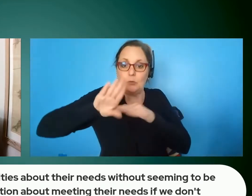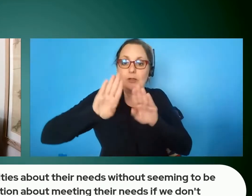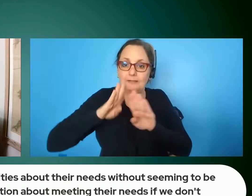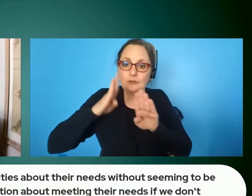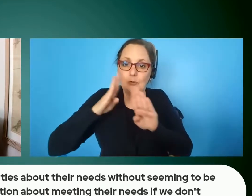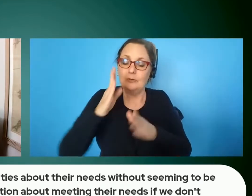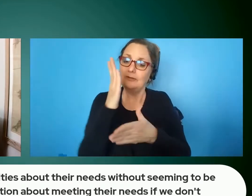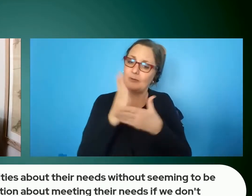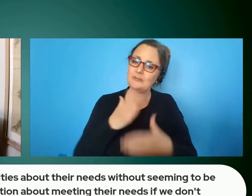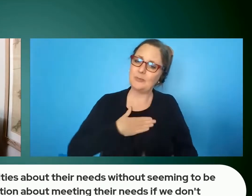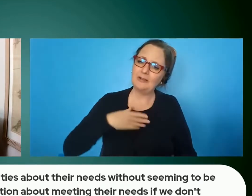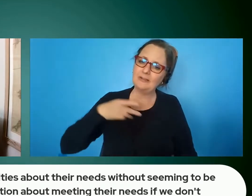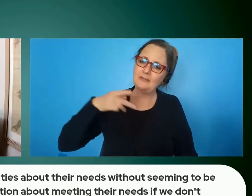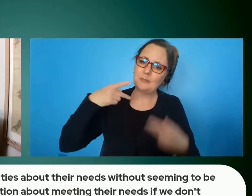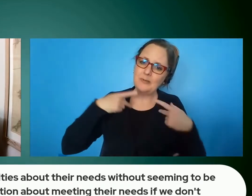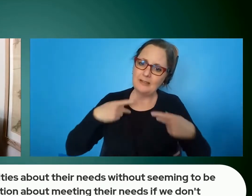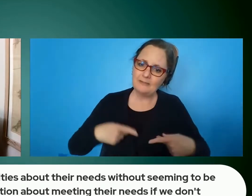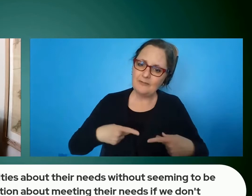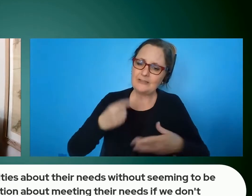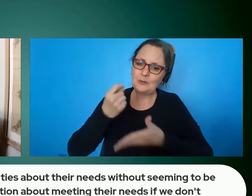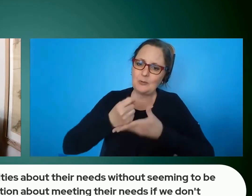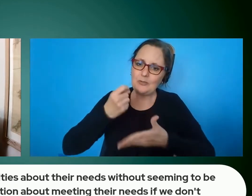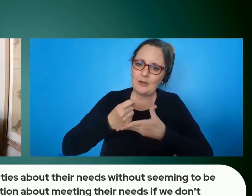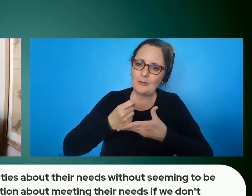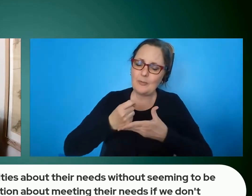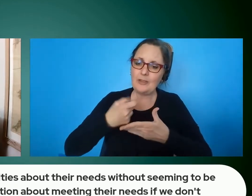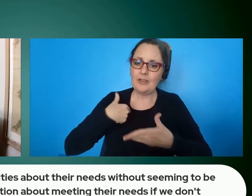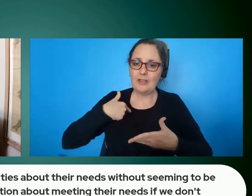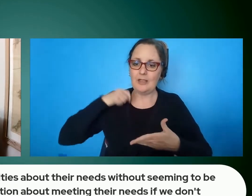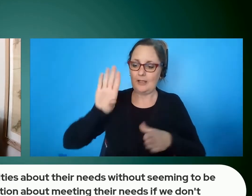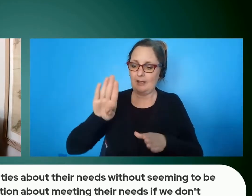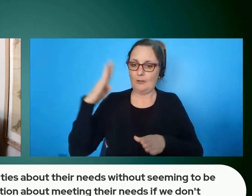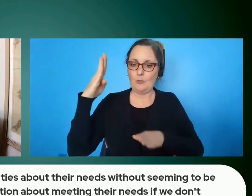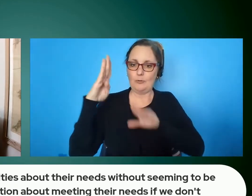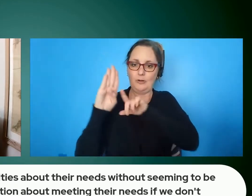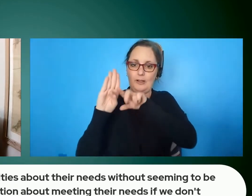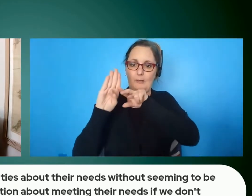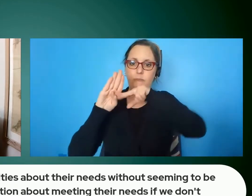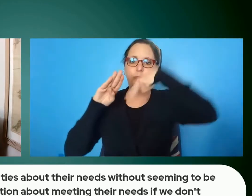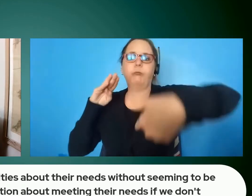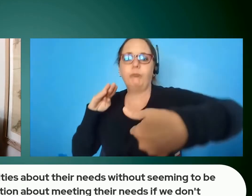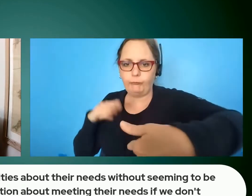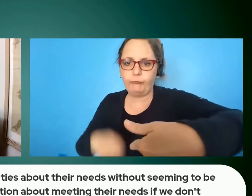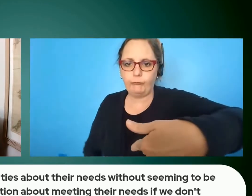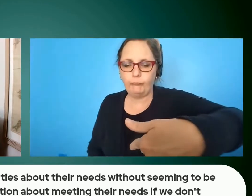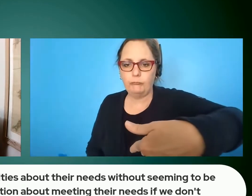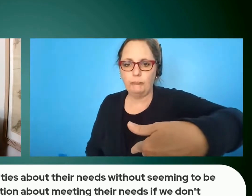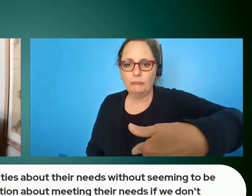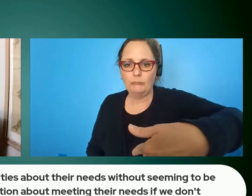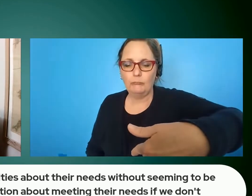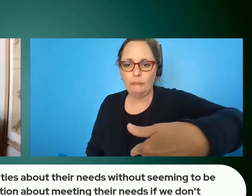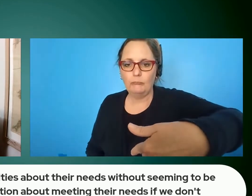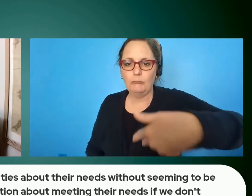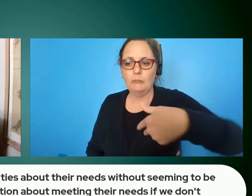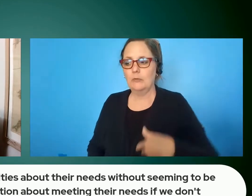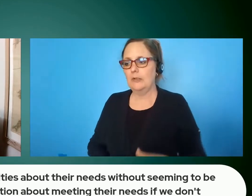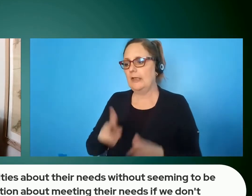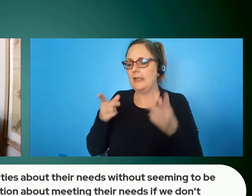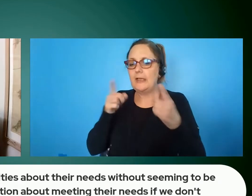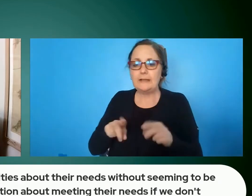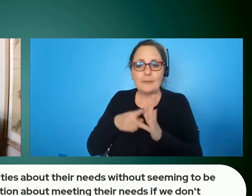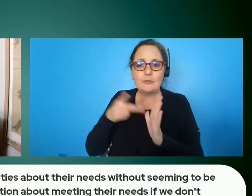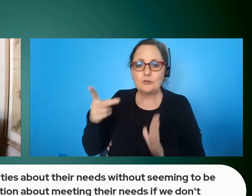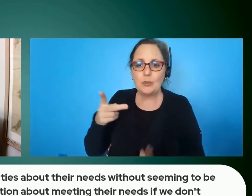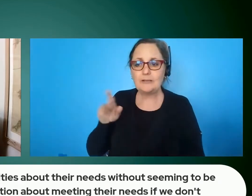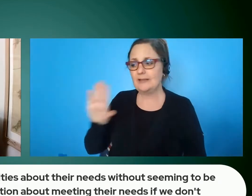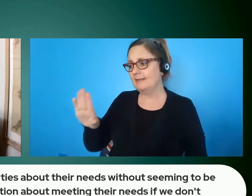my physical therapy and i went flat on my face in fact it happened twice and their intent was beautiful it would never